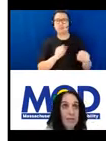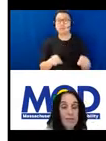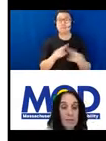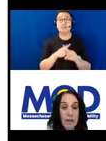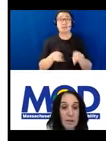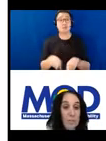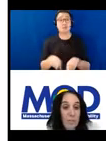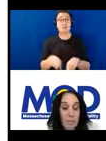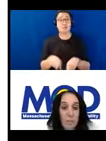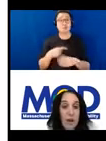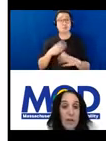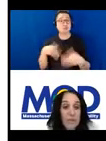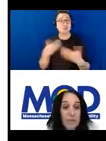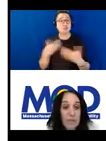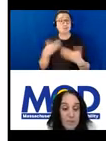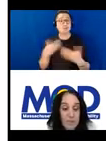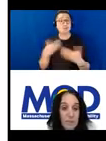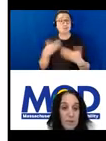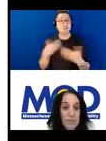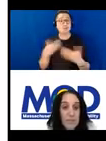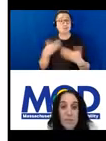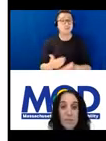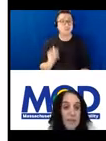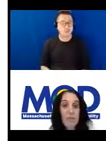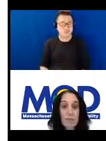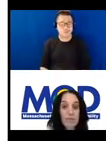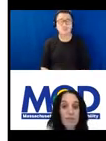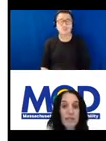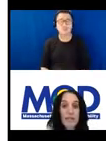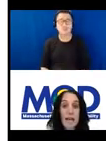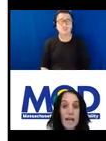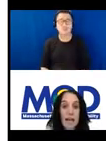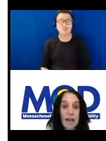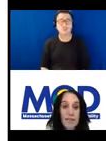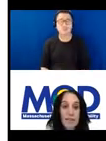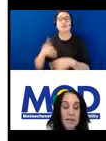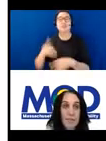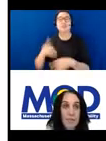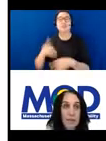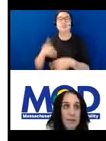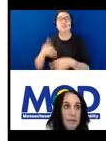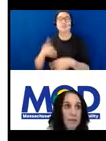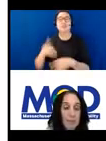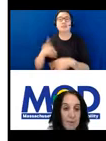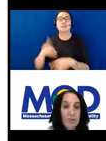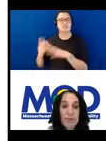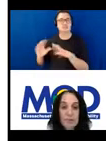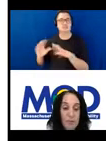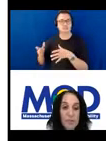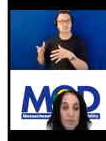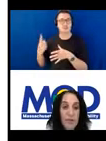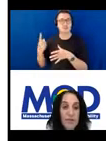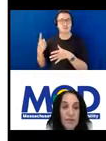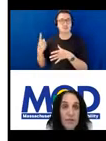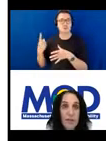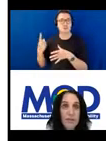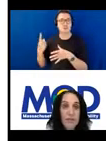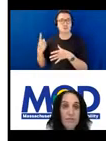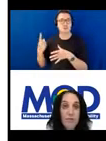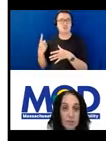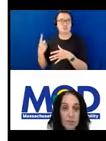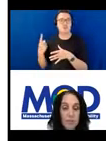is part of the disability rights unit, the other piece of it. And as we mentioned, it focuses on